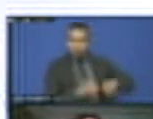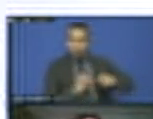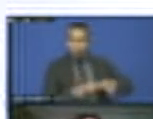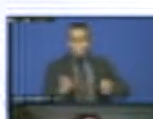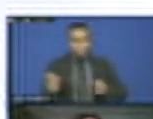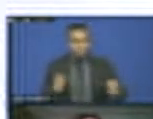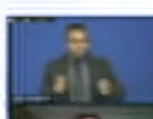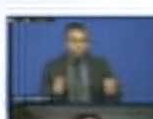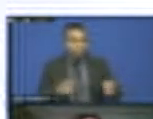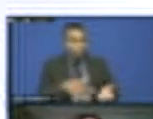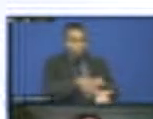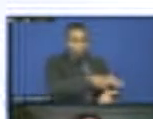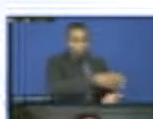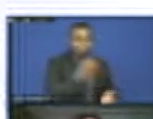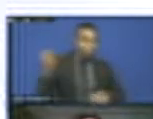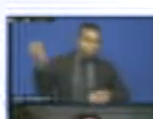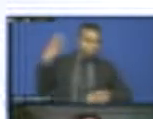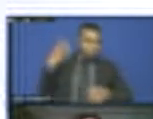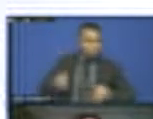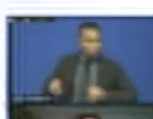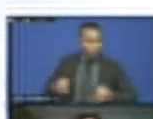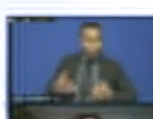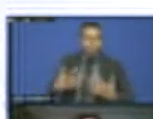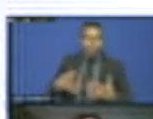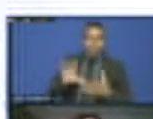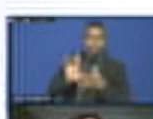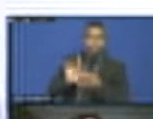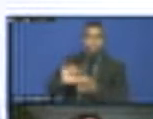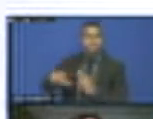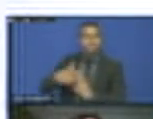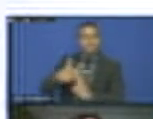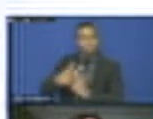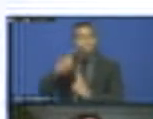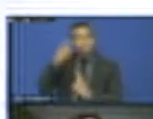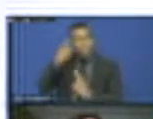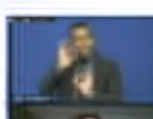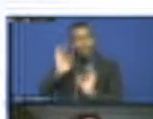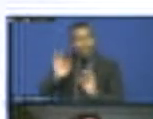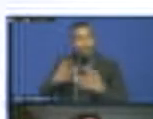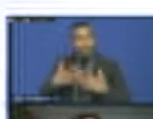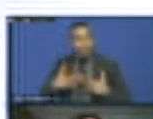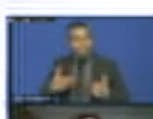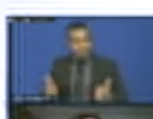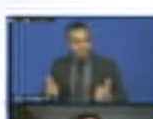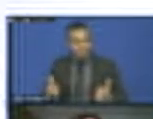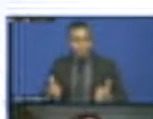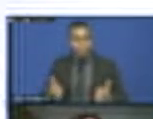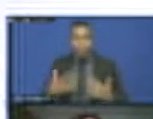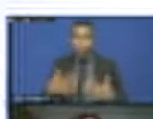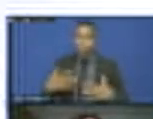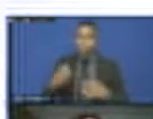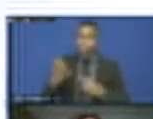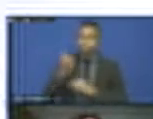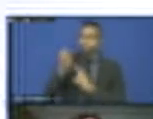waste management is fundamental for that. So this is what we mean by local action having a transversal impact across the